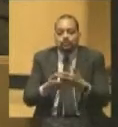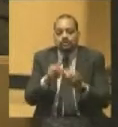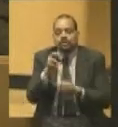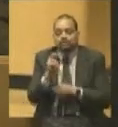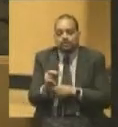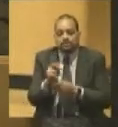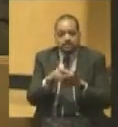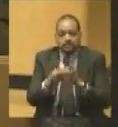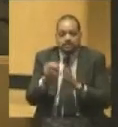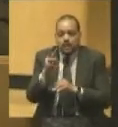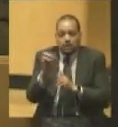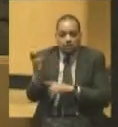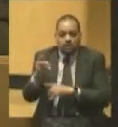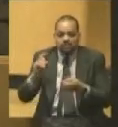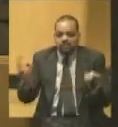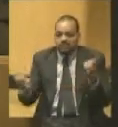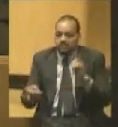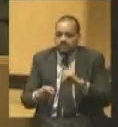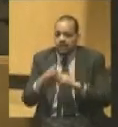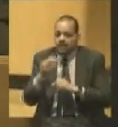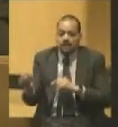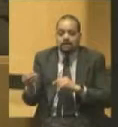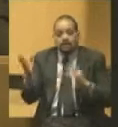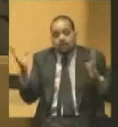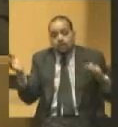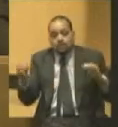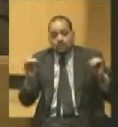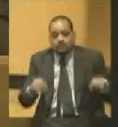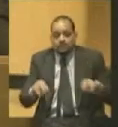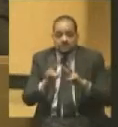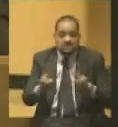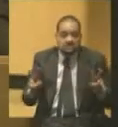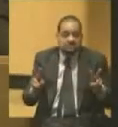war and greatly delayed a just hope of an honorable peace.